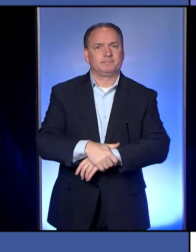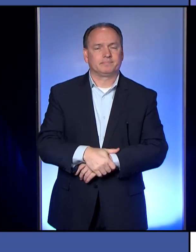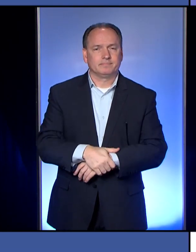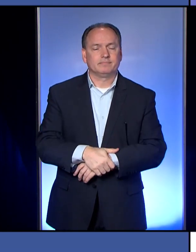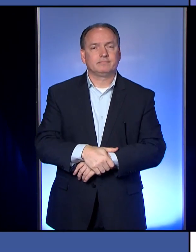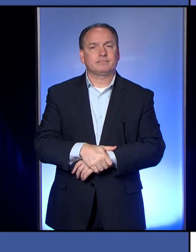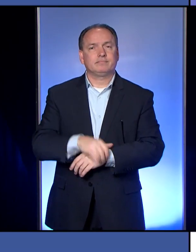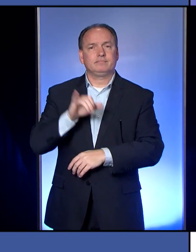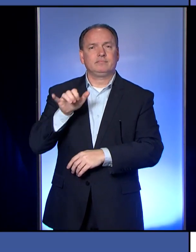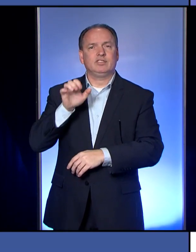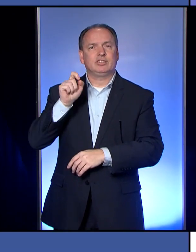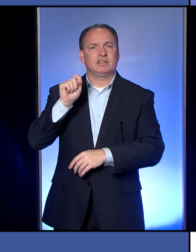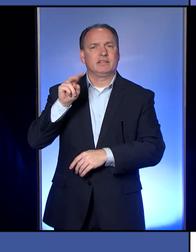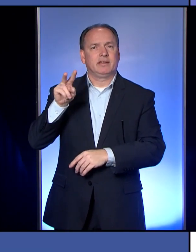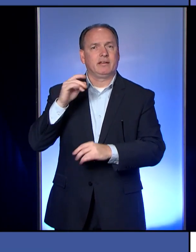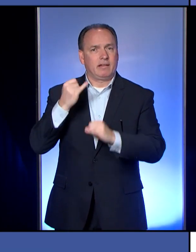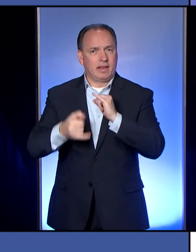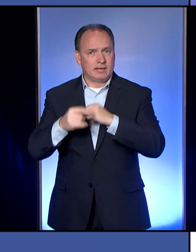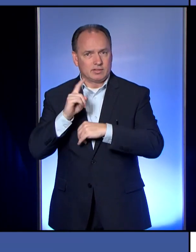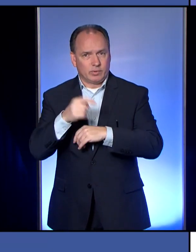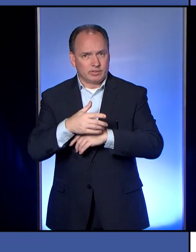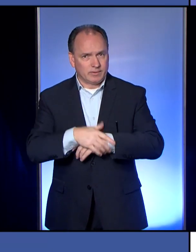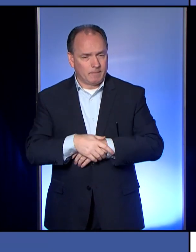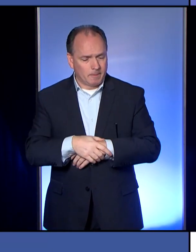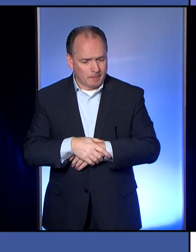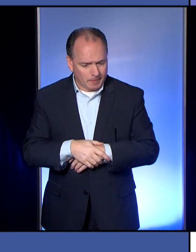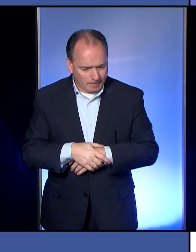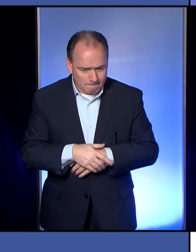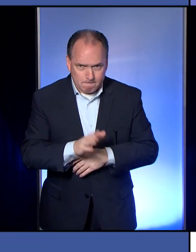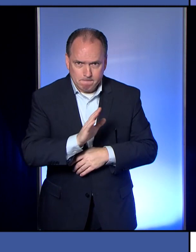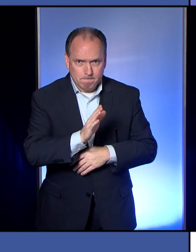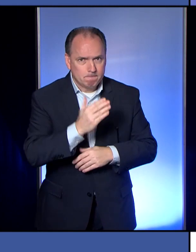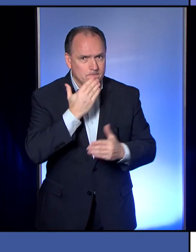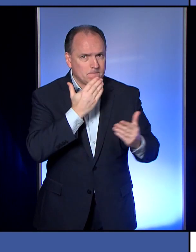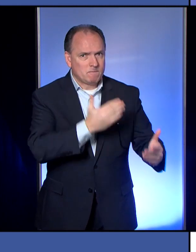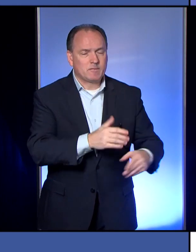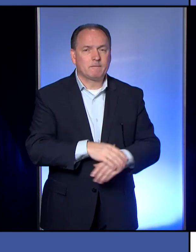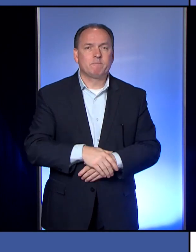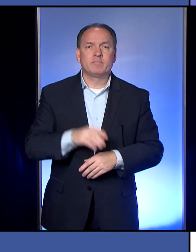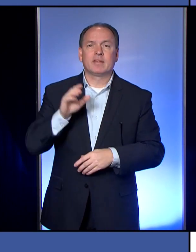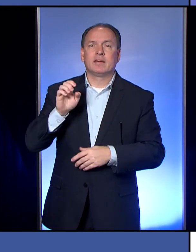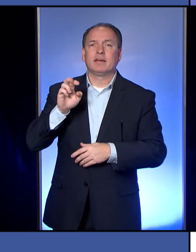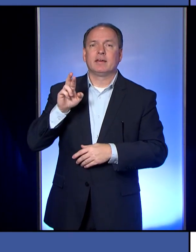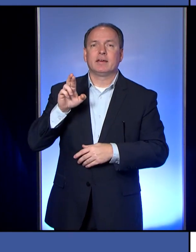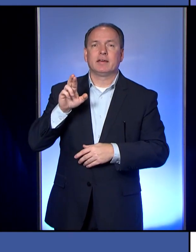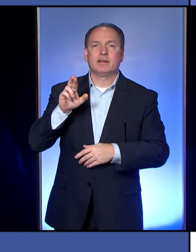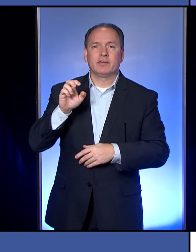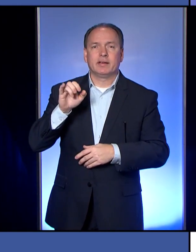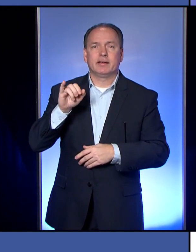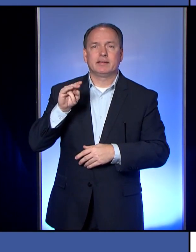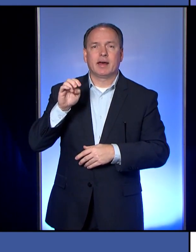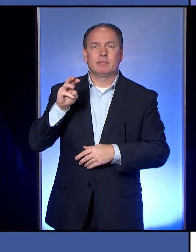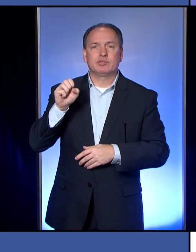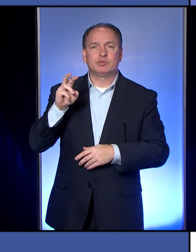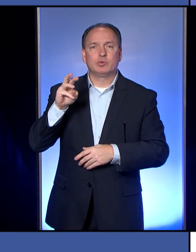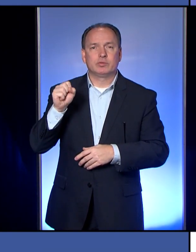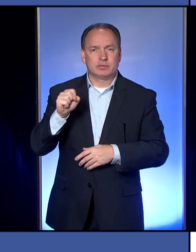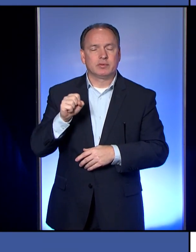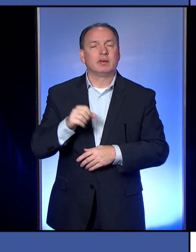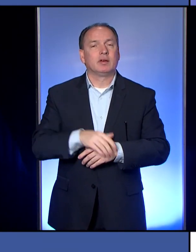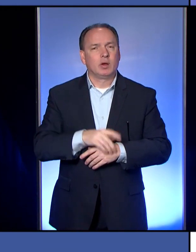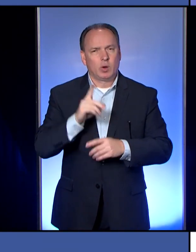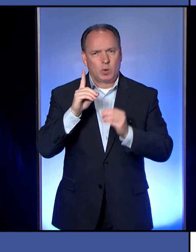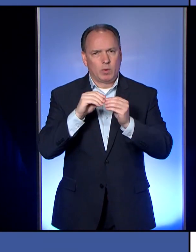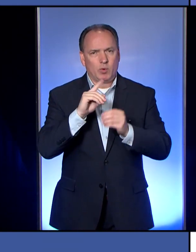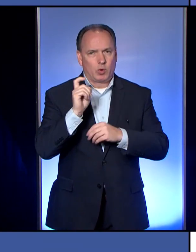Jet TV, do you have any last question? I do not. Thank you. How about Erie Times News? Sure, Kathy.